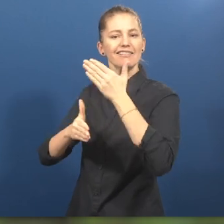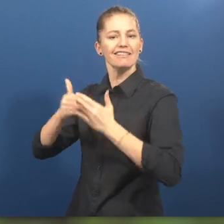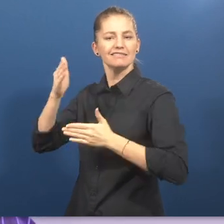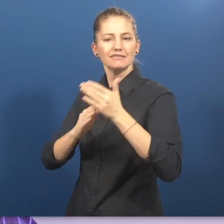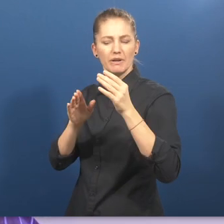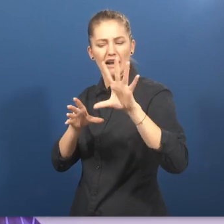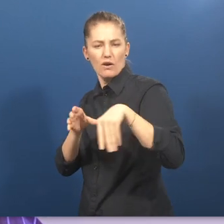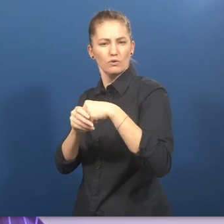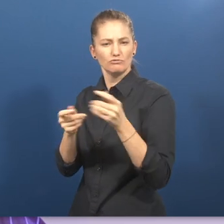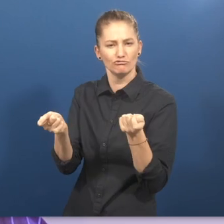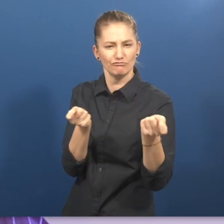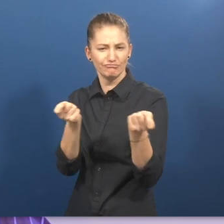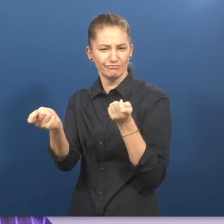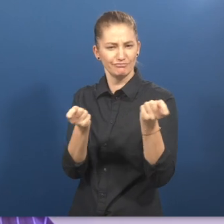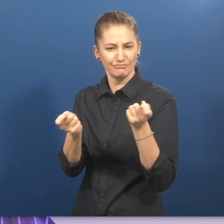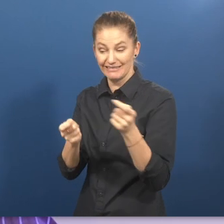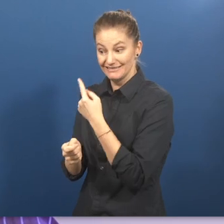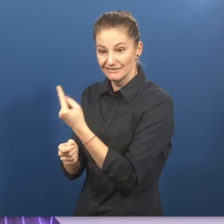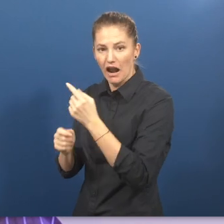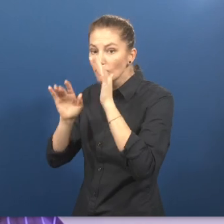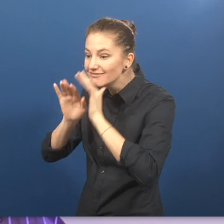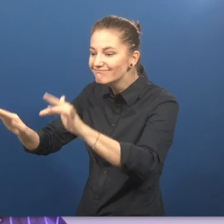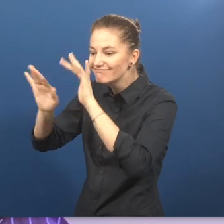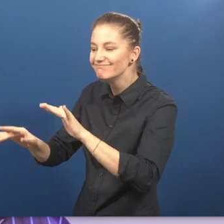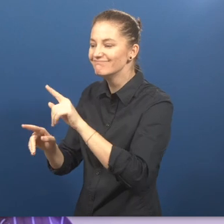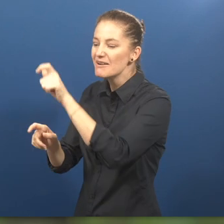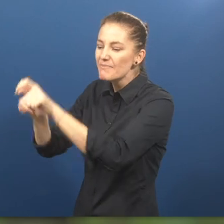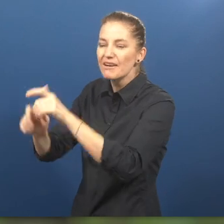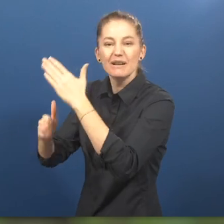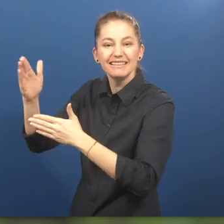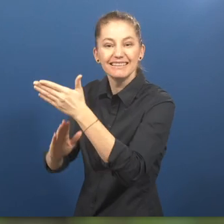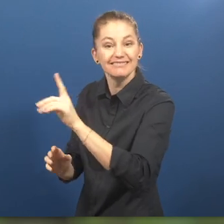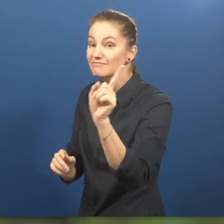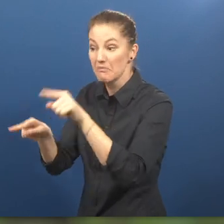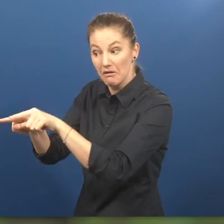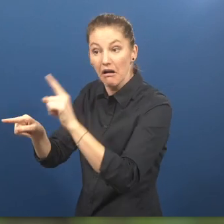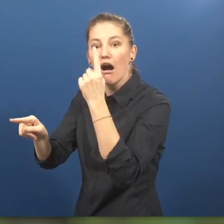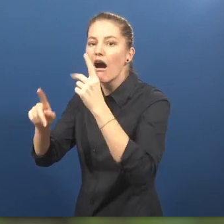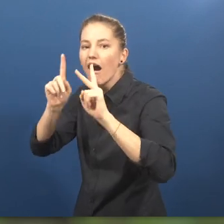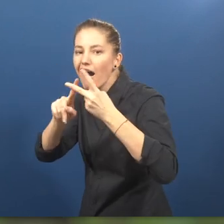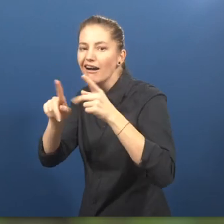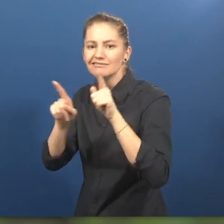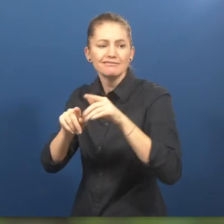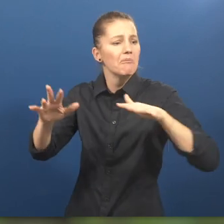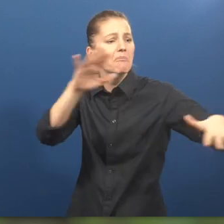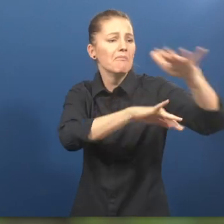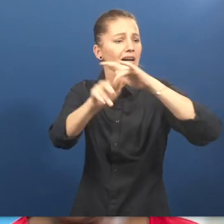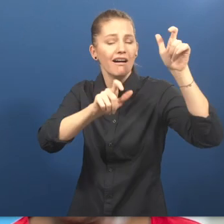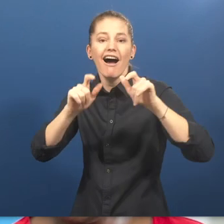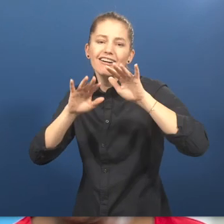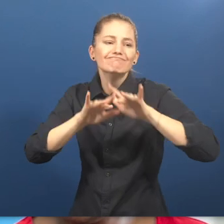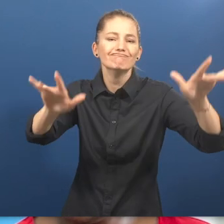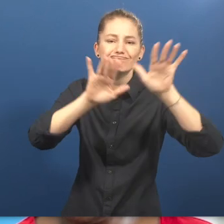facilitators who don't only inspire persons with disabilities and the mainstream actors but